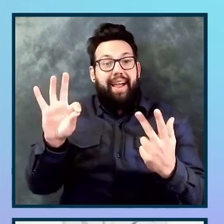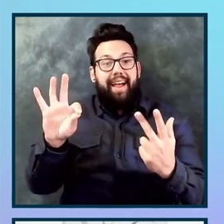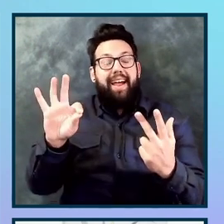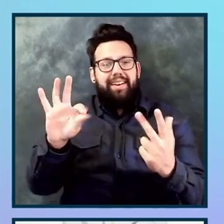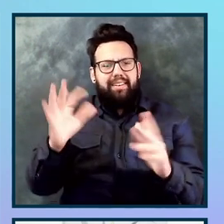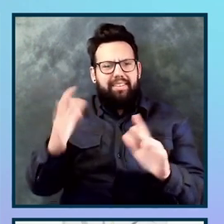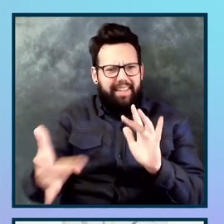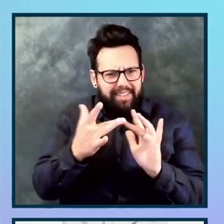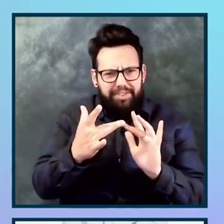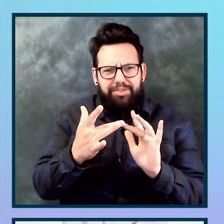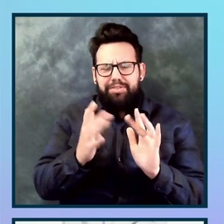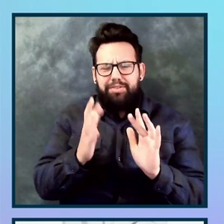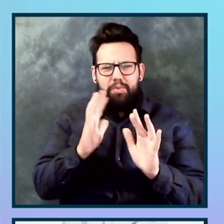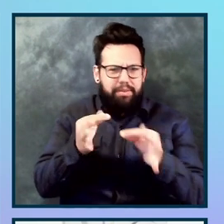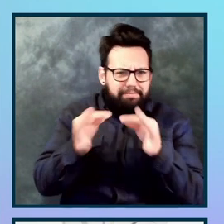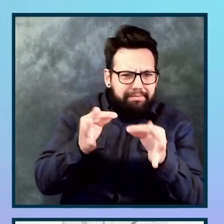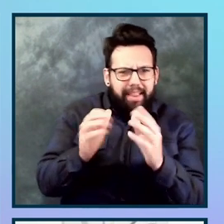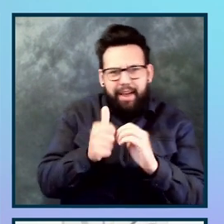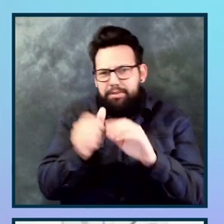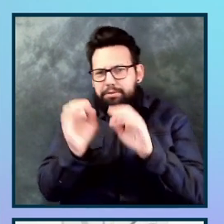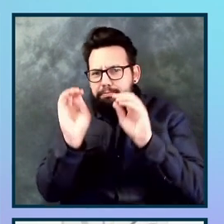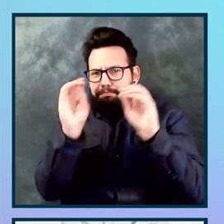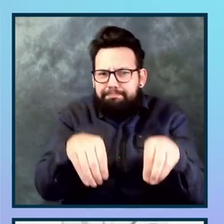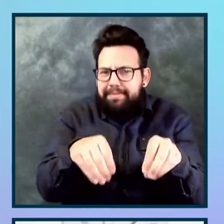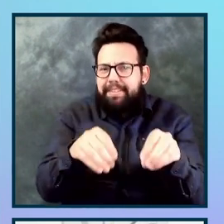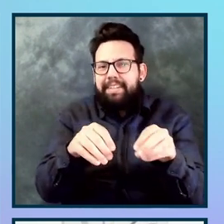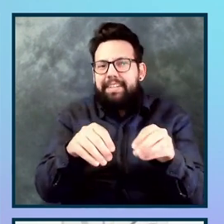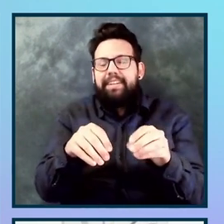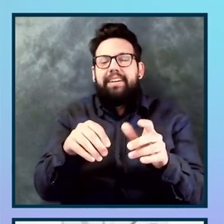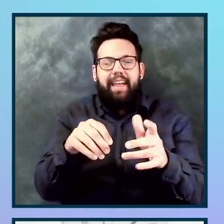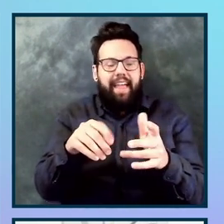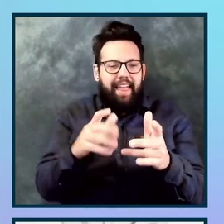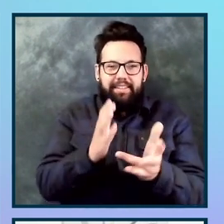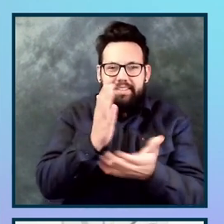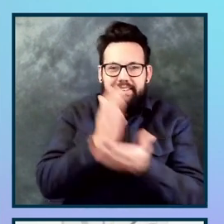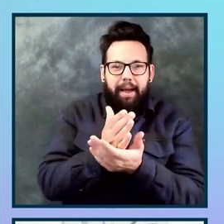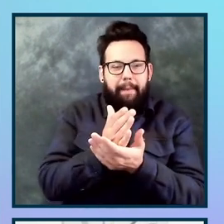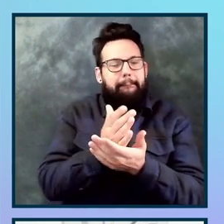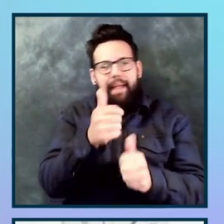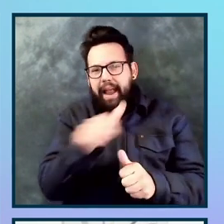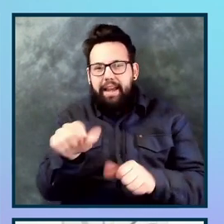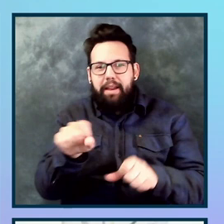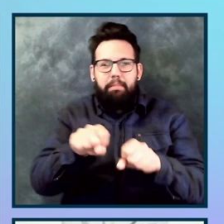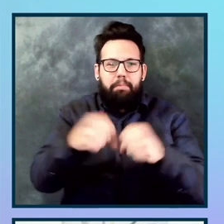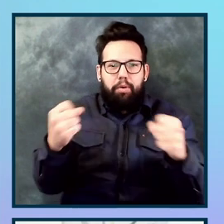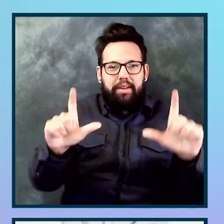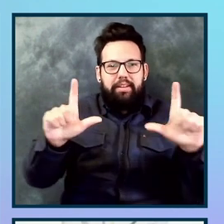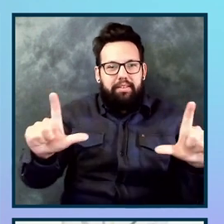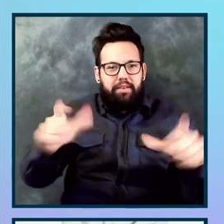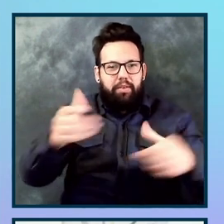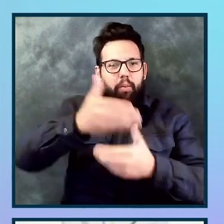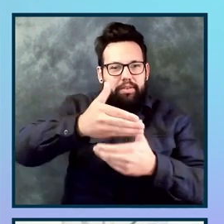touch and we'll show you how to build those in and stop those accessibility broken windows from happening. So with my central